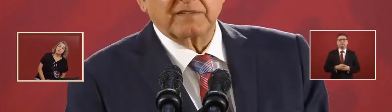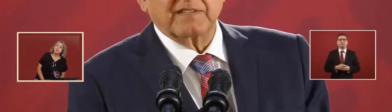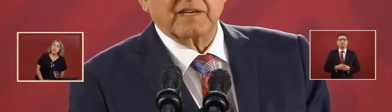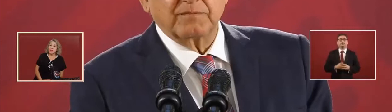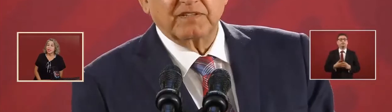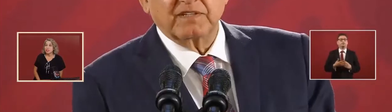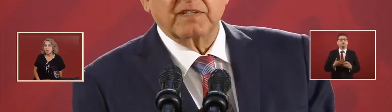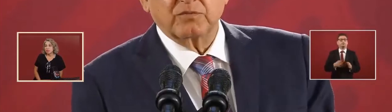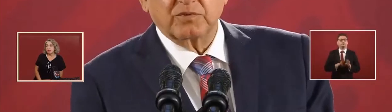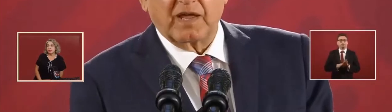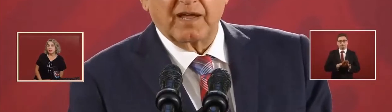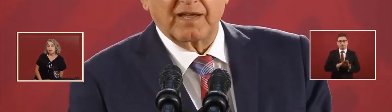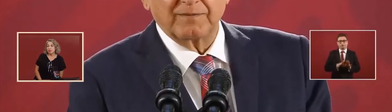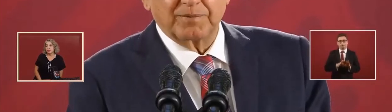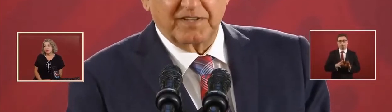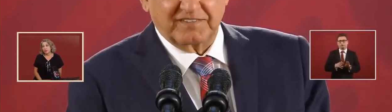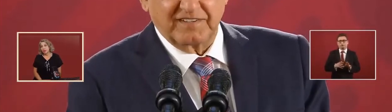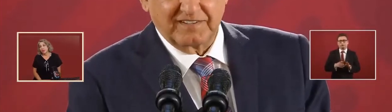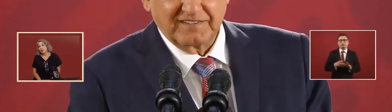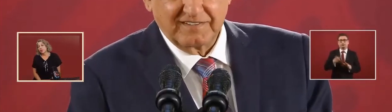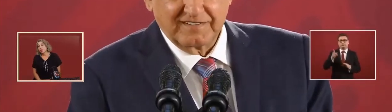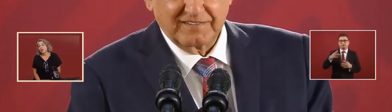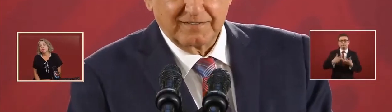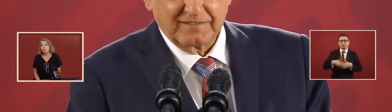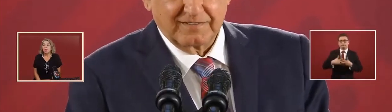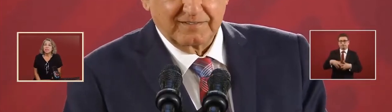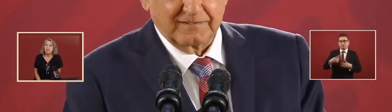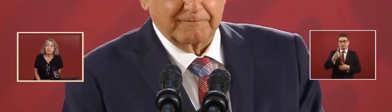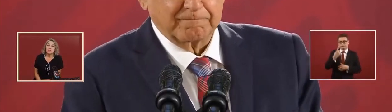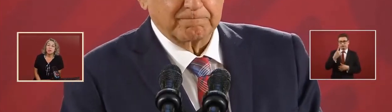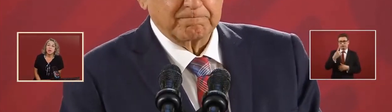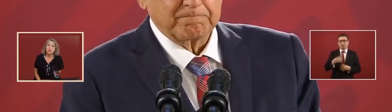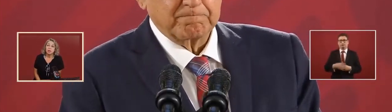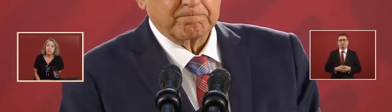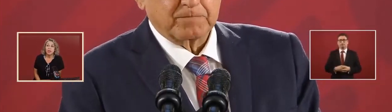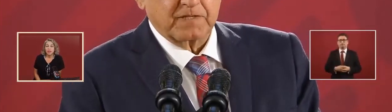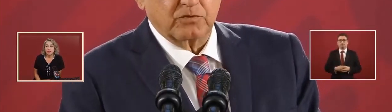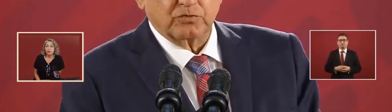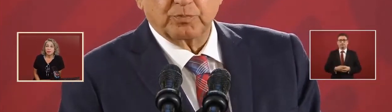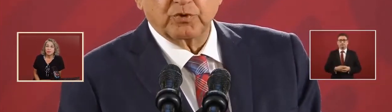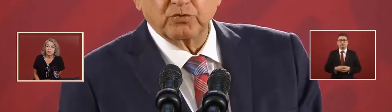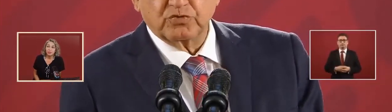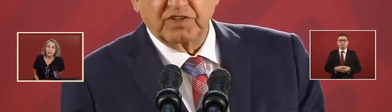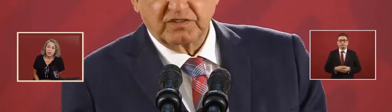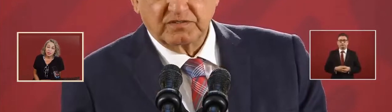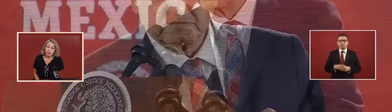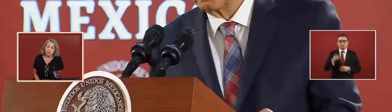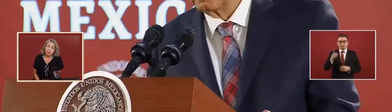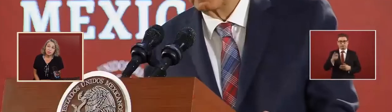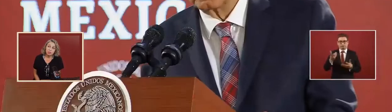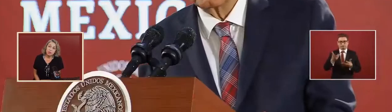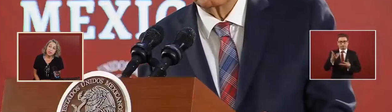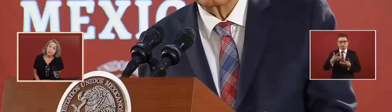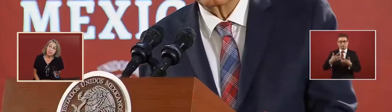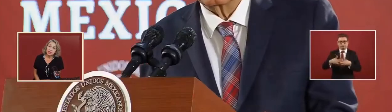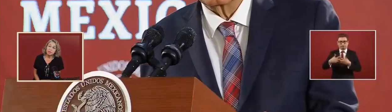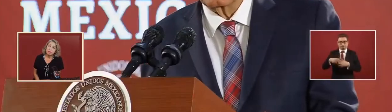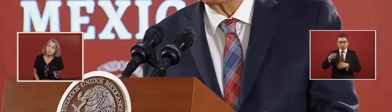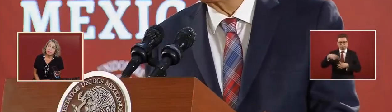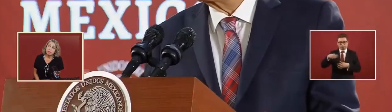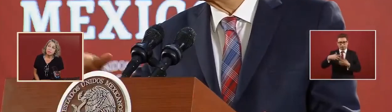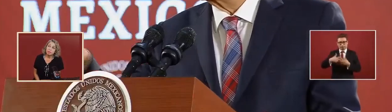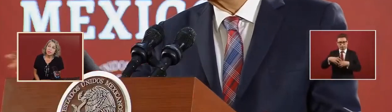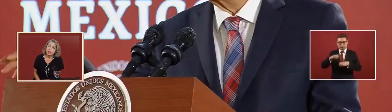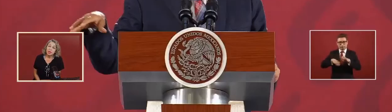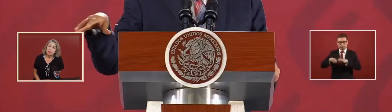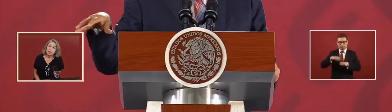that were coming basically from one company that was producing them or there was two or three